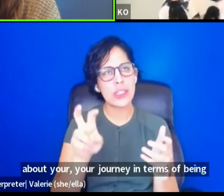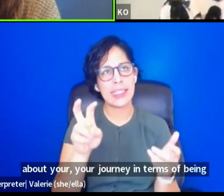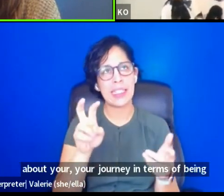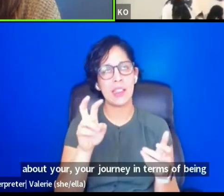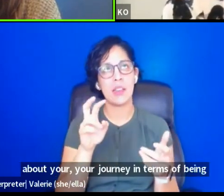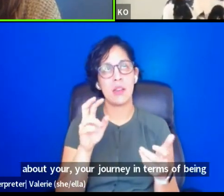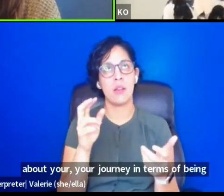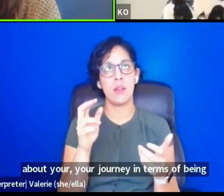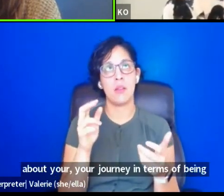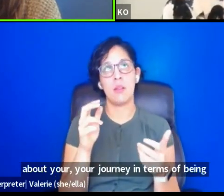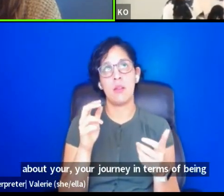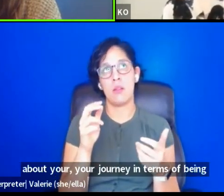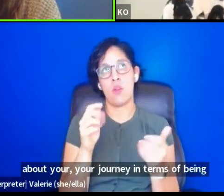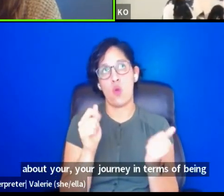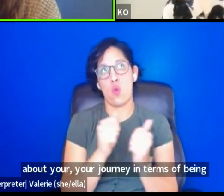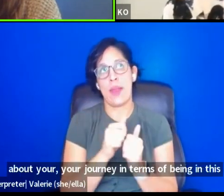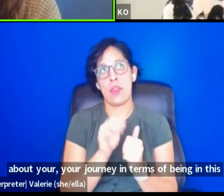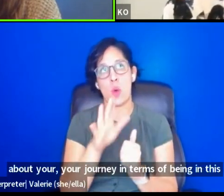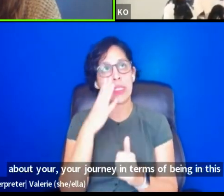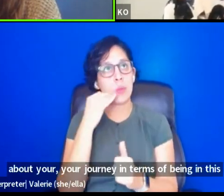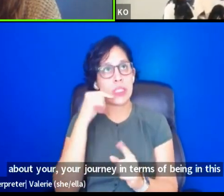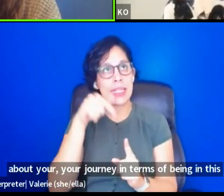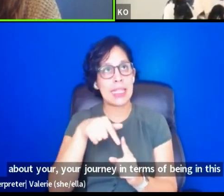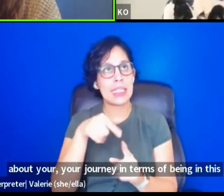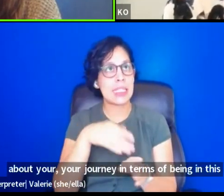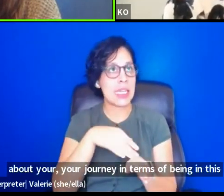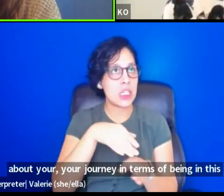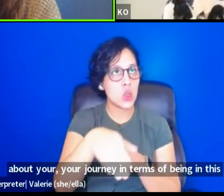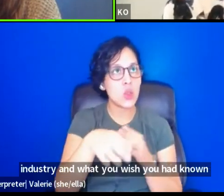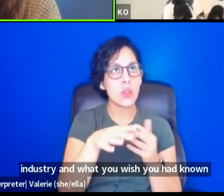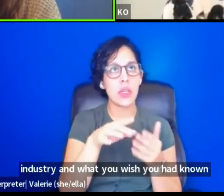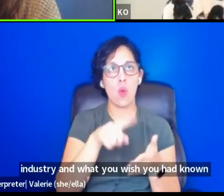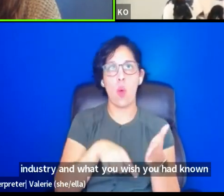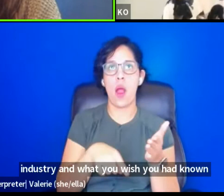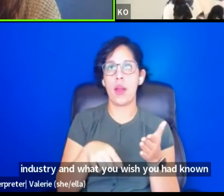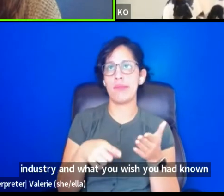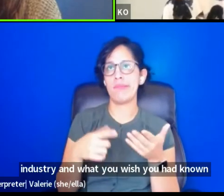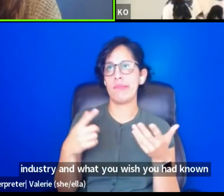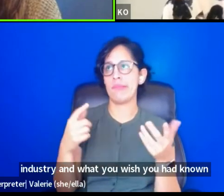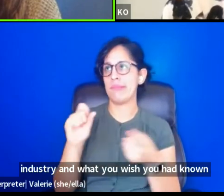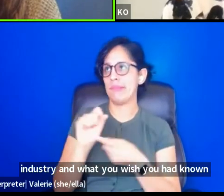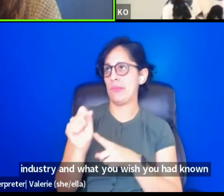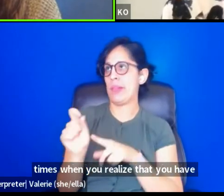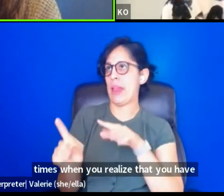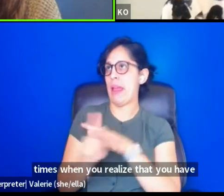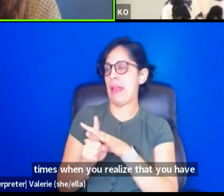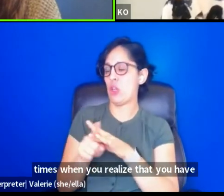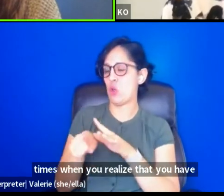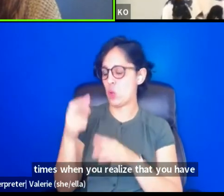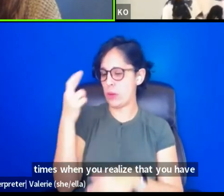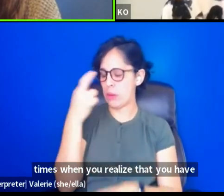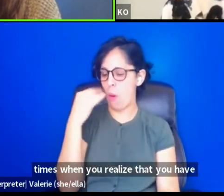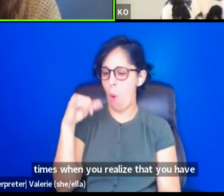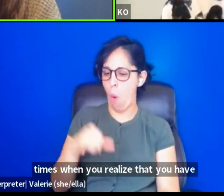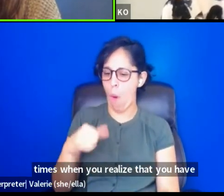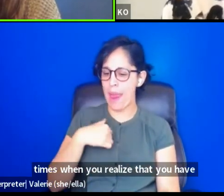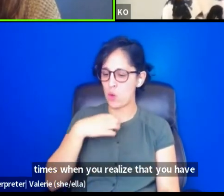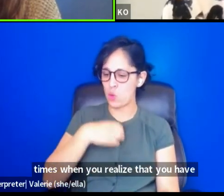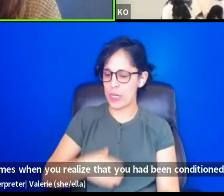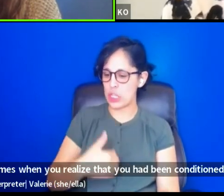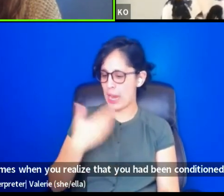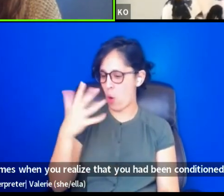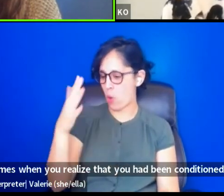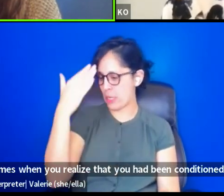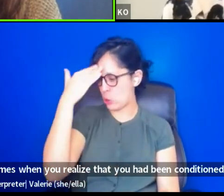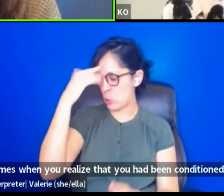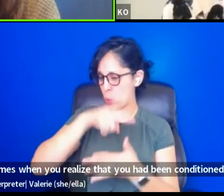this industry and what you wish you had known times when you realized that you had been conditioned to sacrifice